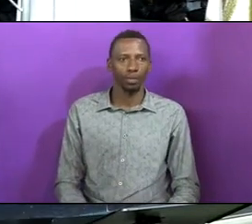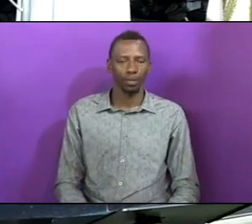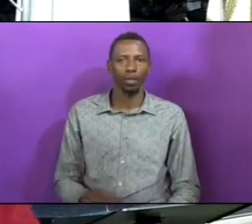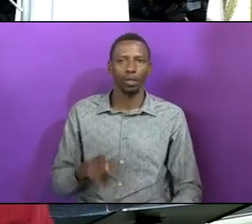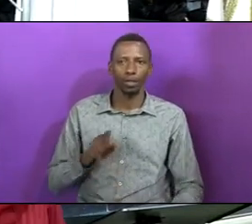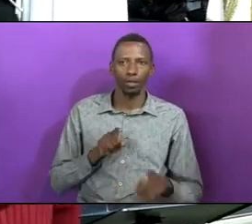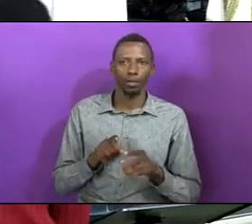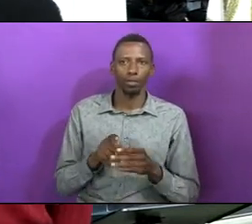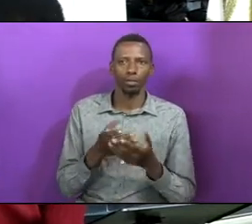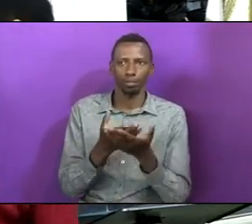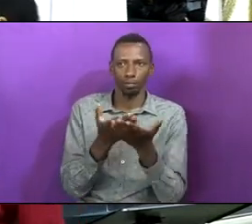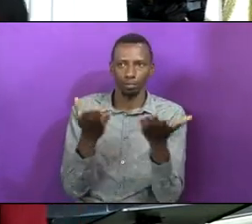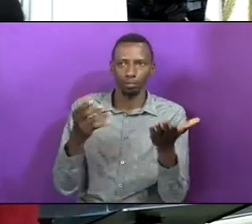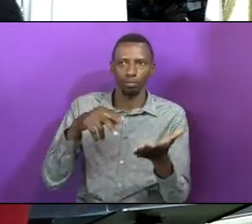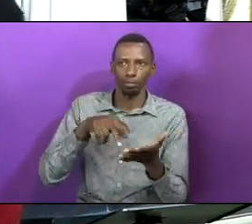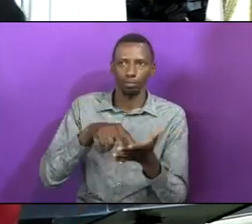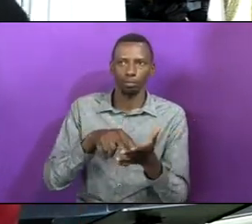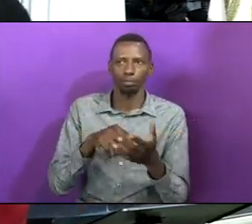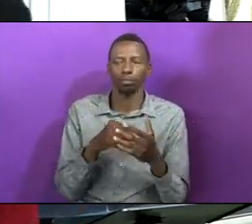You're the ones who are remaining.